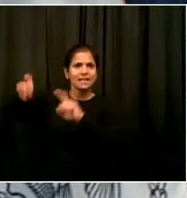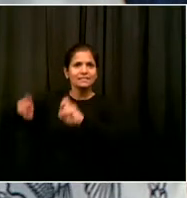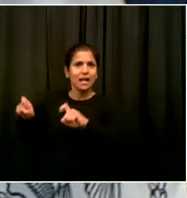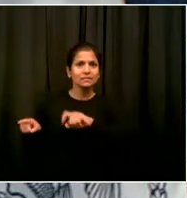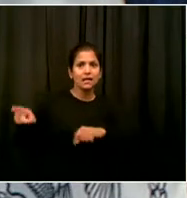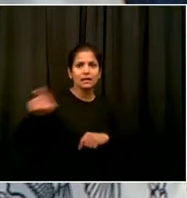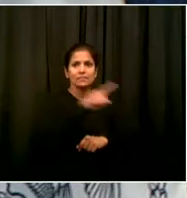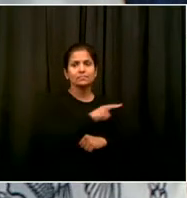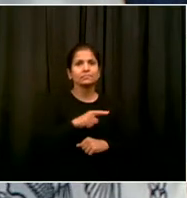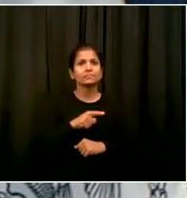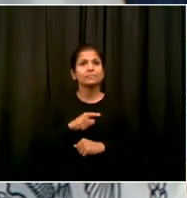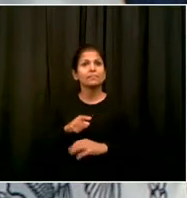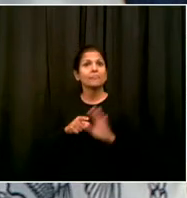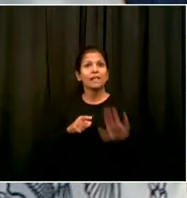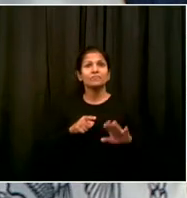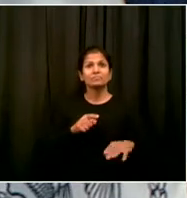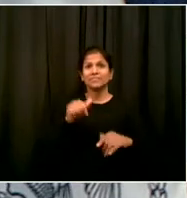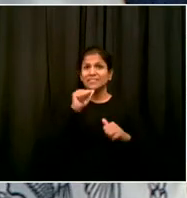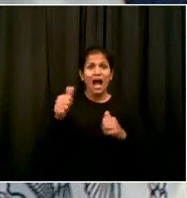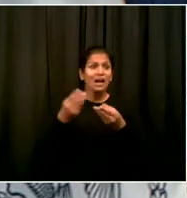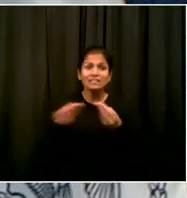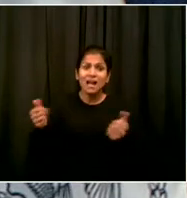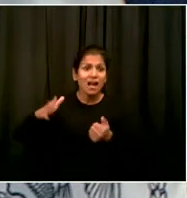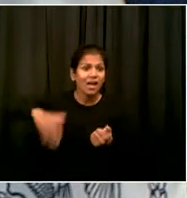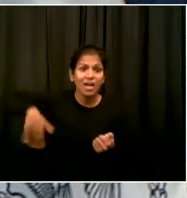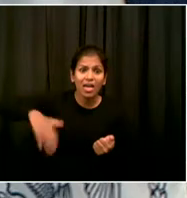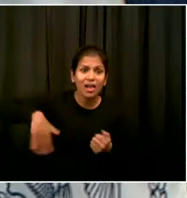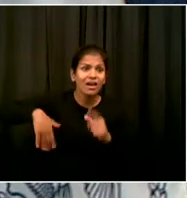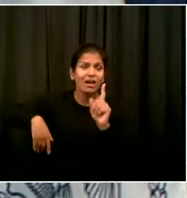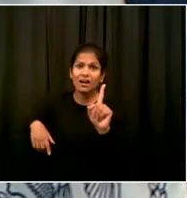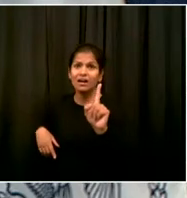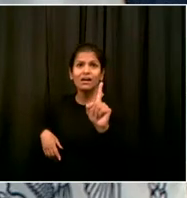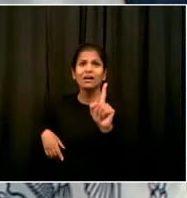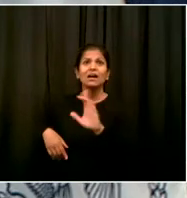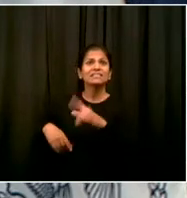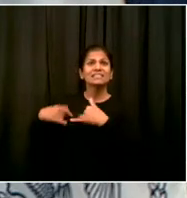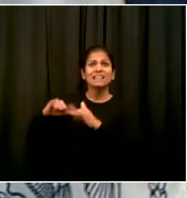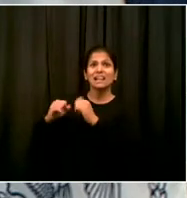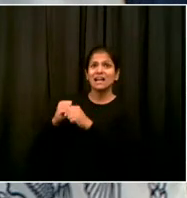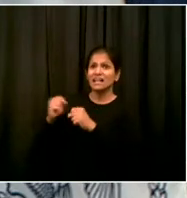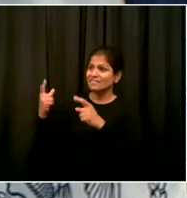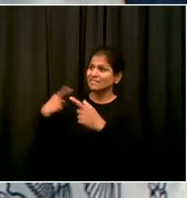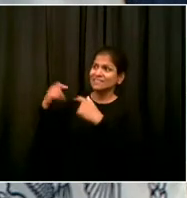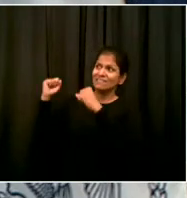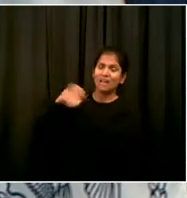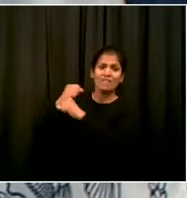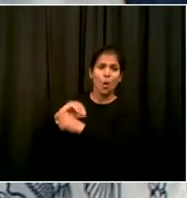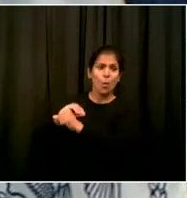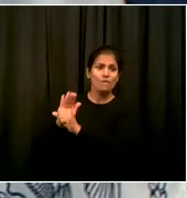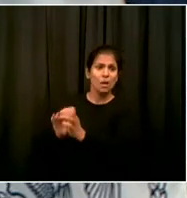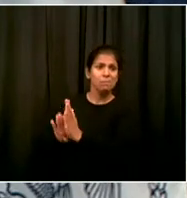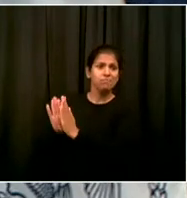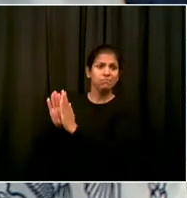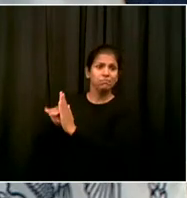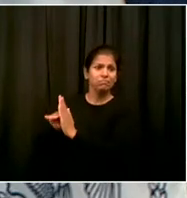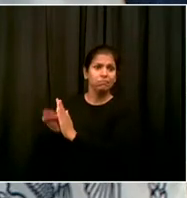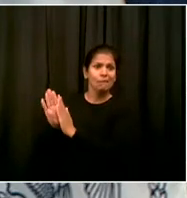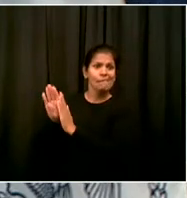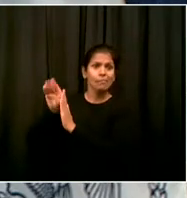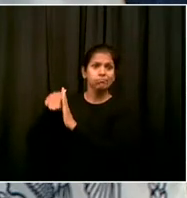to be resolved in terms of reopening or expanded opening has to be looked at through the prism of the health care situation.